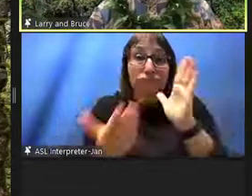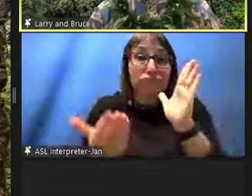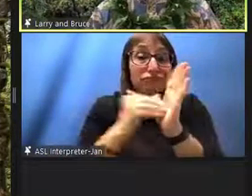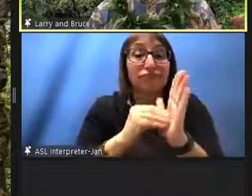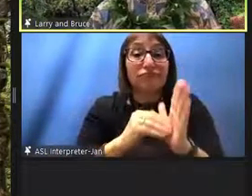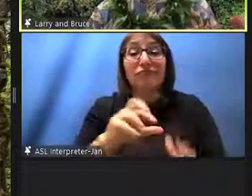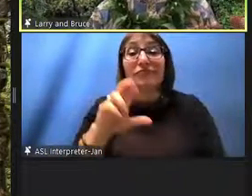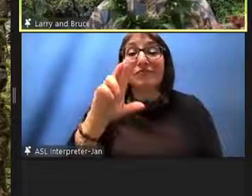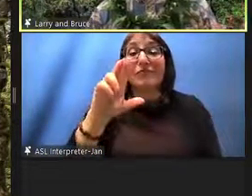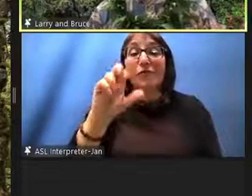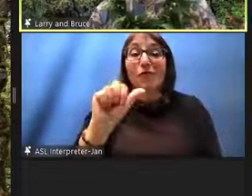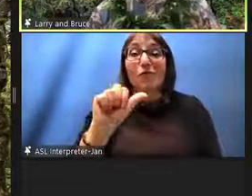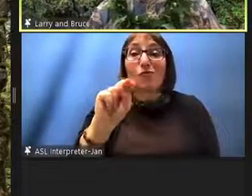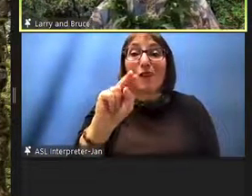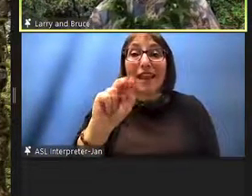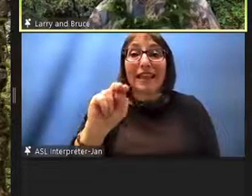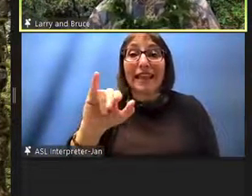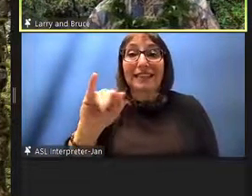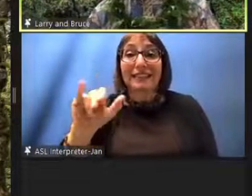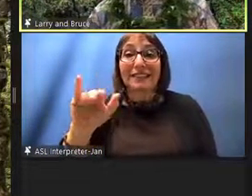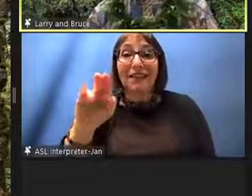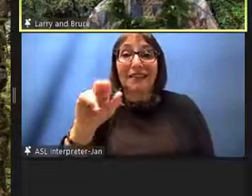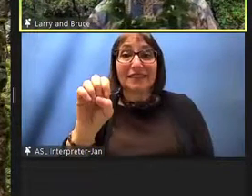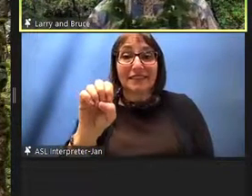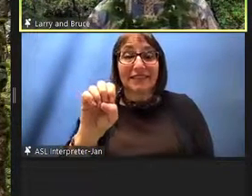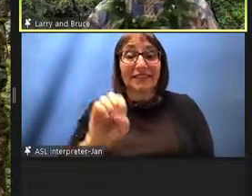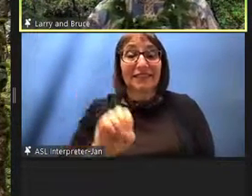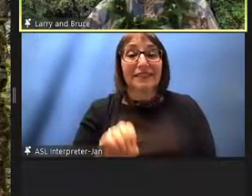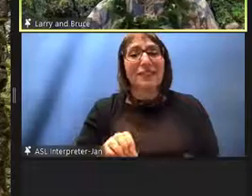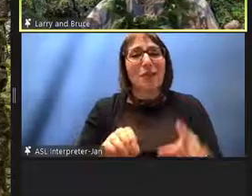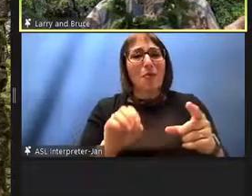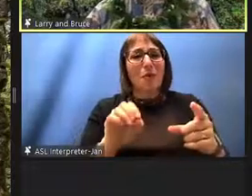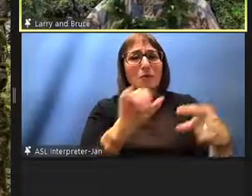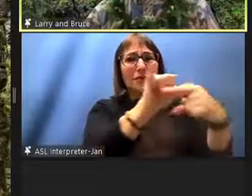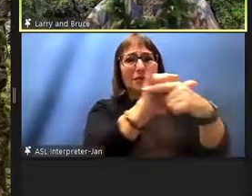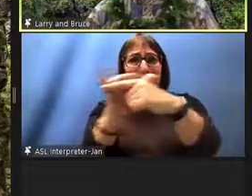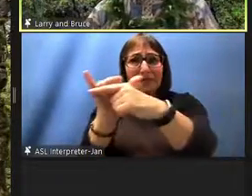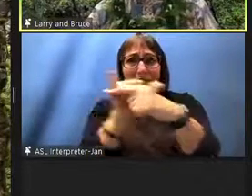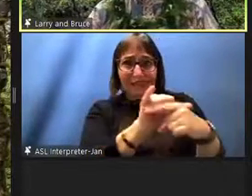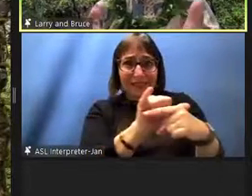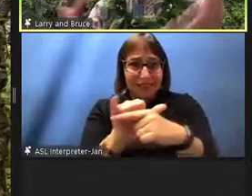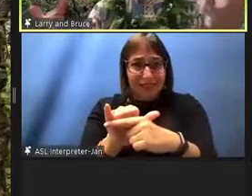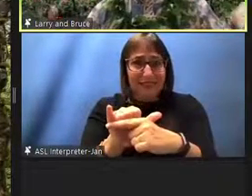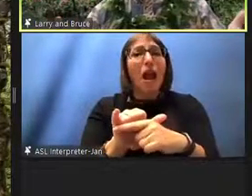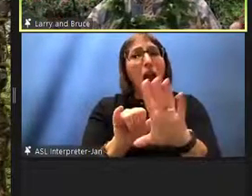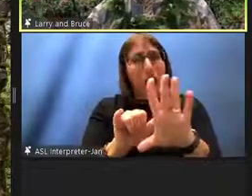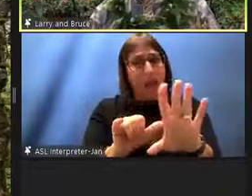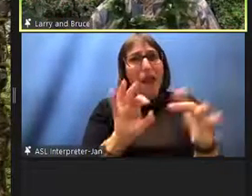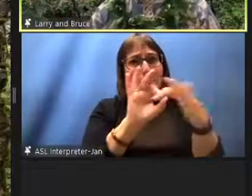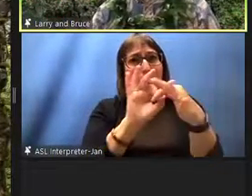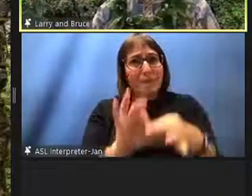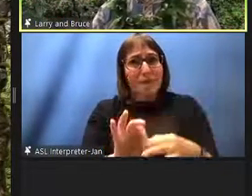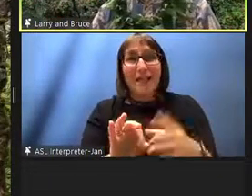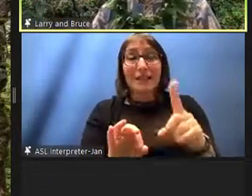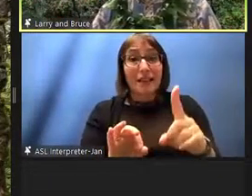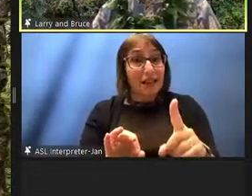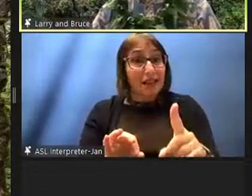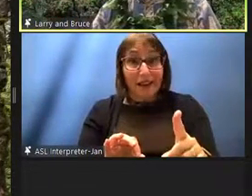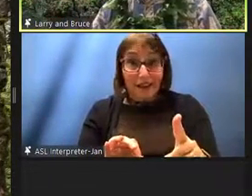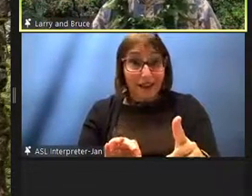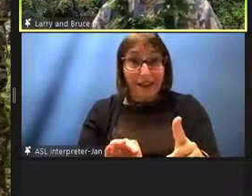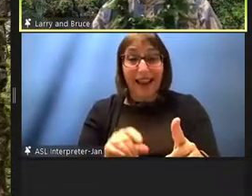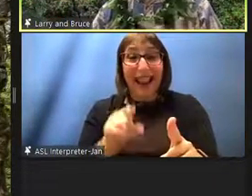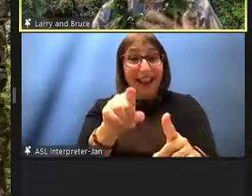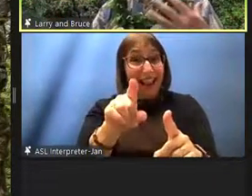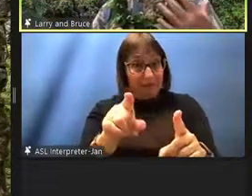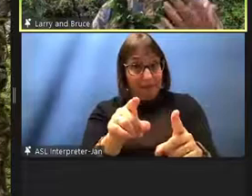you this is what's applicable this is not everything in this sophisticated for us